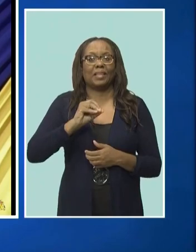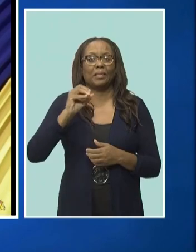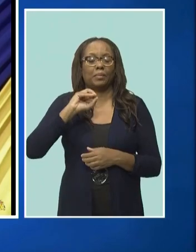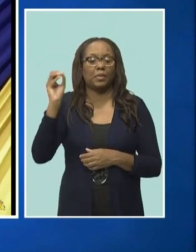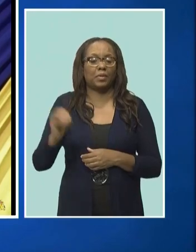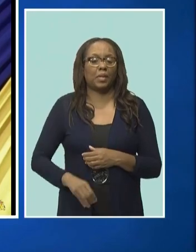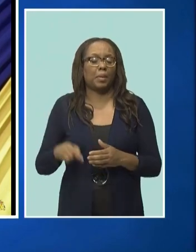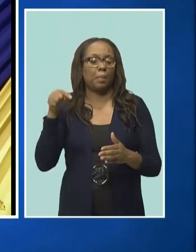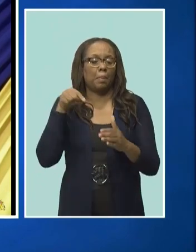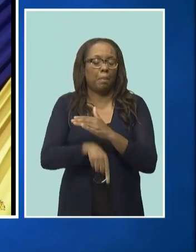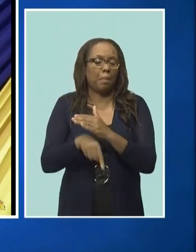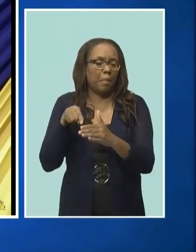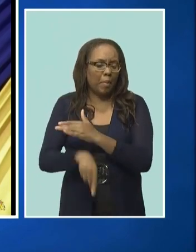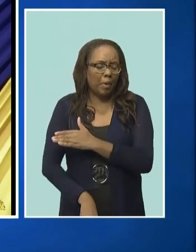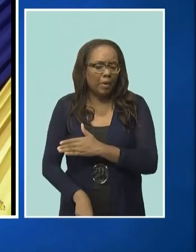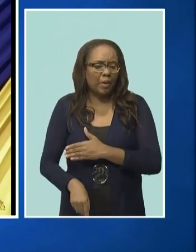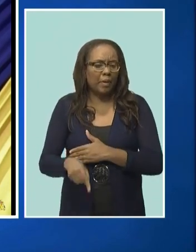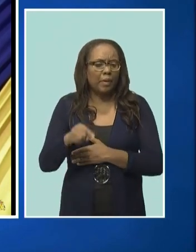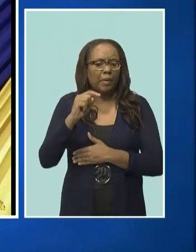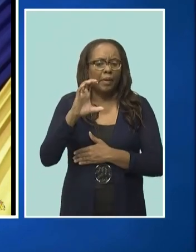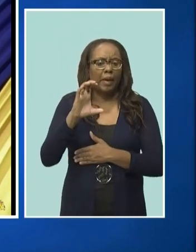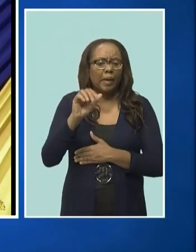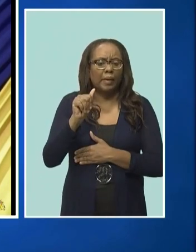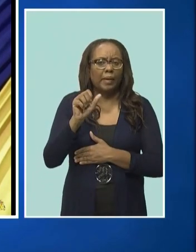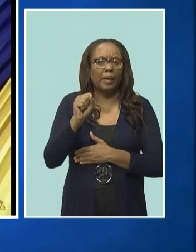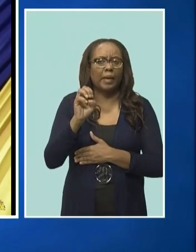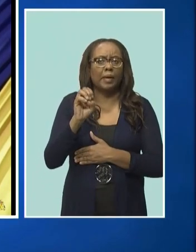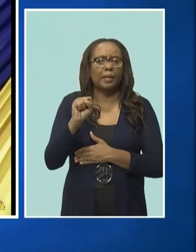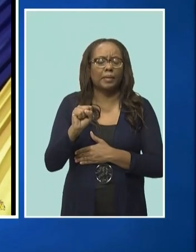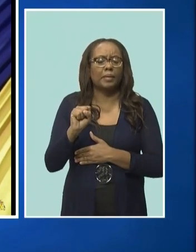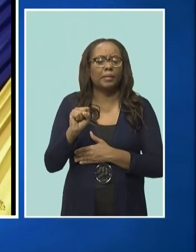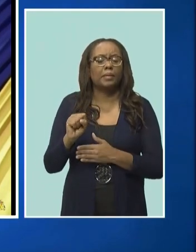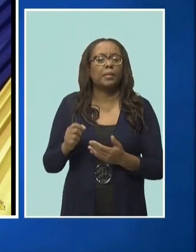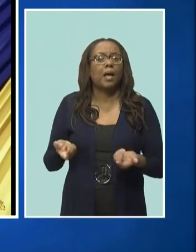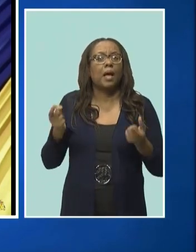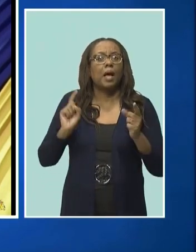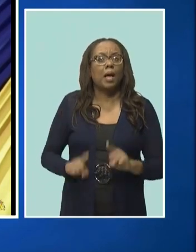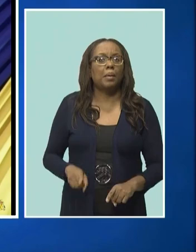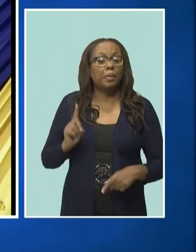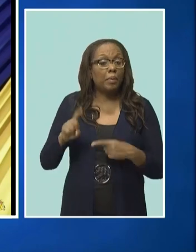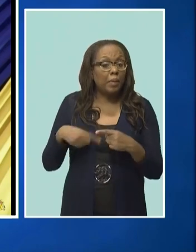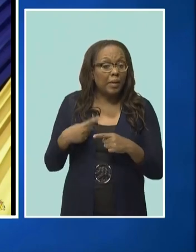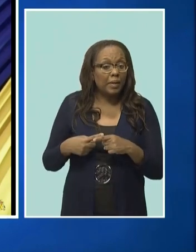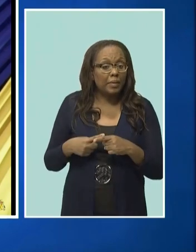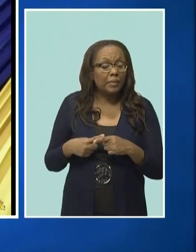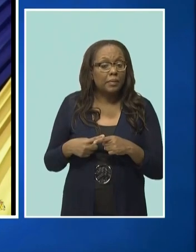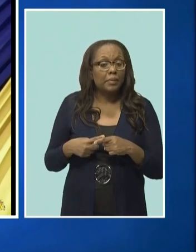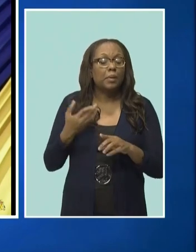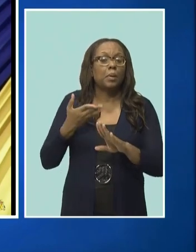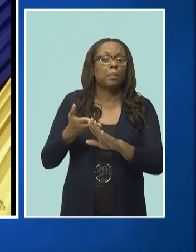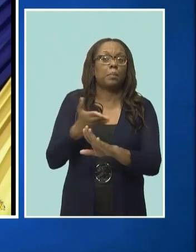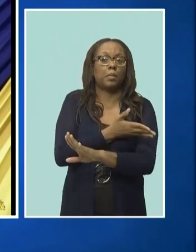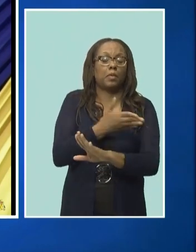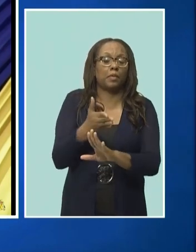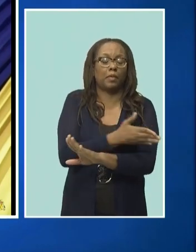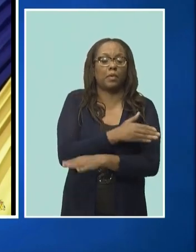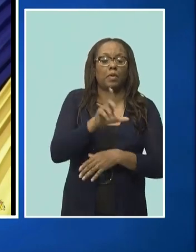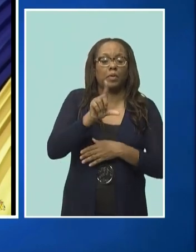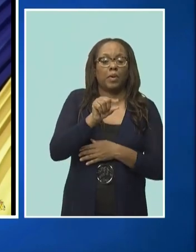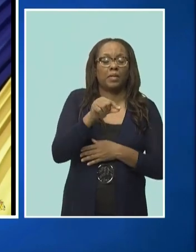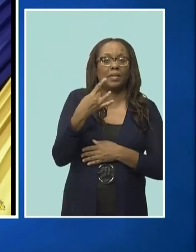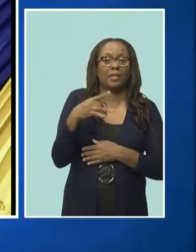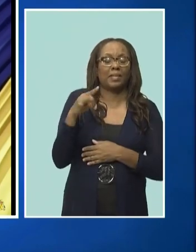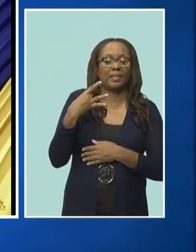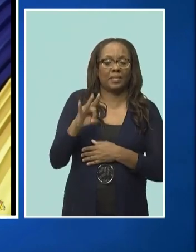murder cases that lie before the court today to be heard in the high court predate 2018. In